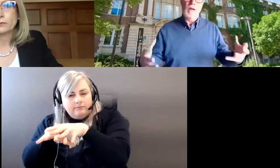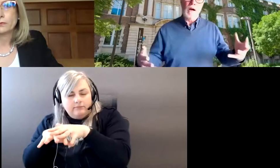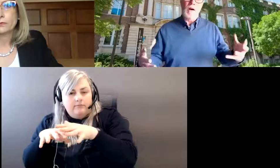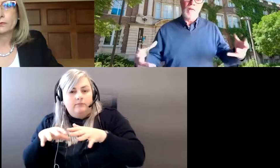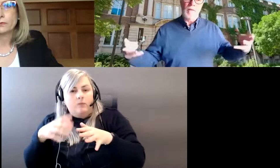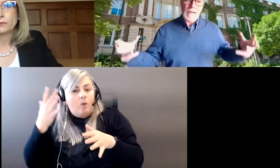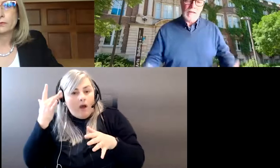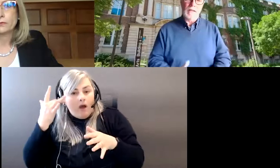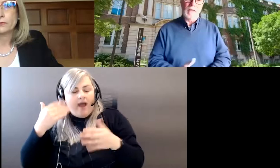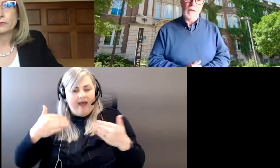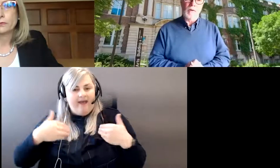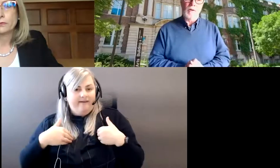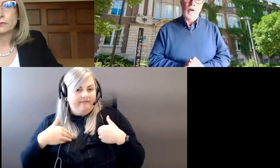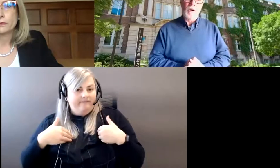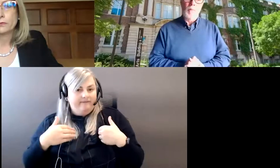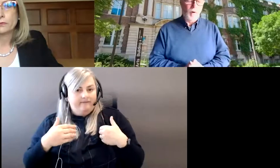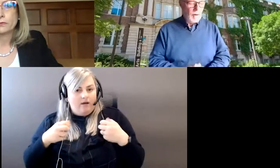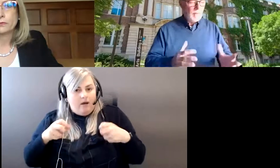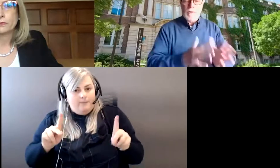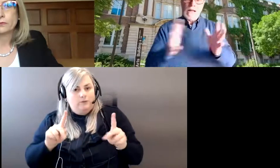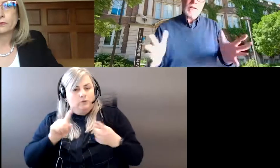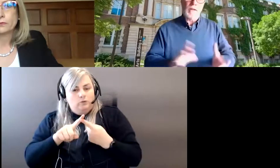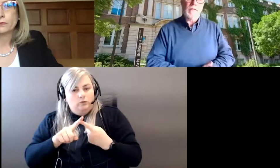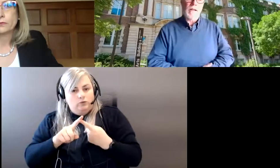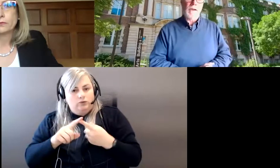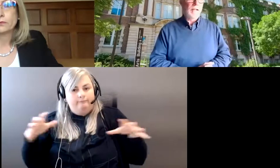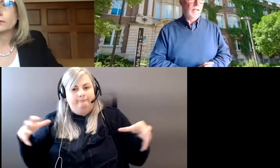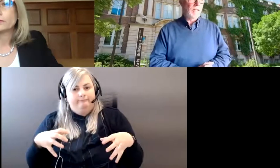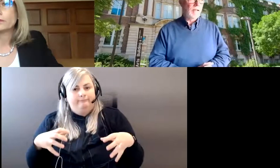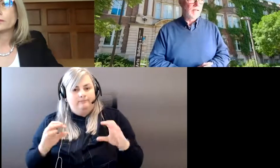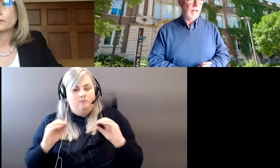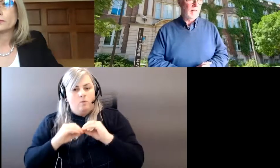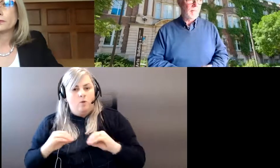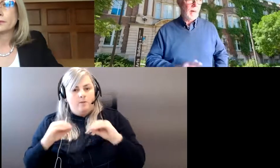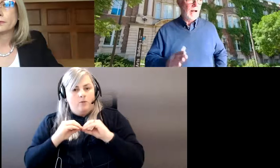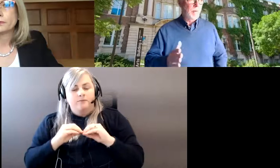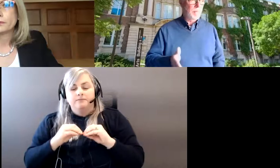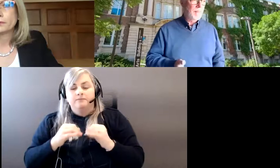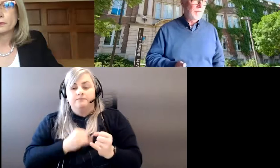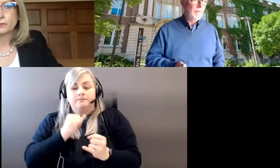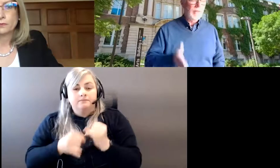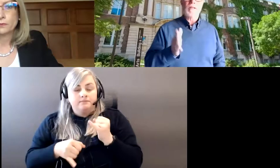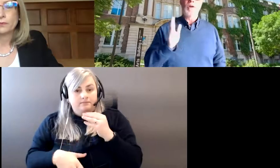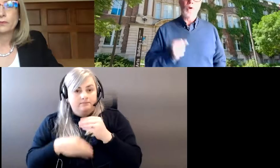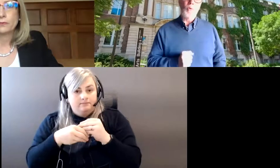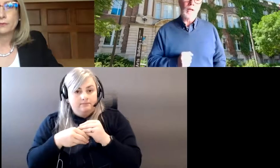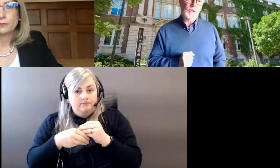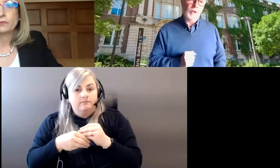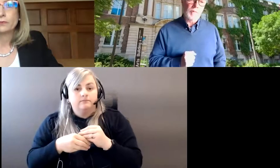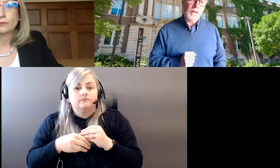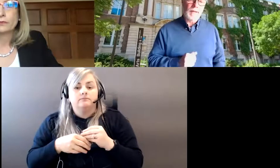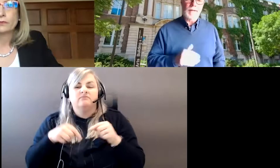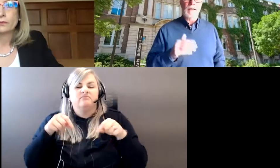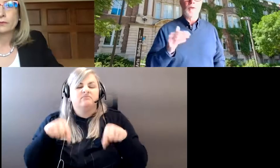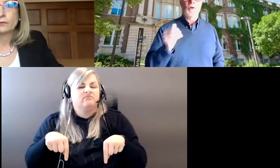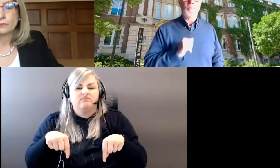uh, of getting together more. Now, last thing I'll say is that, um, this in no way should